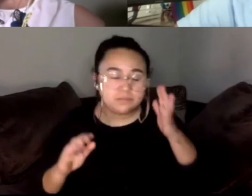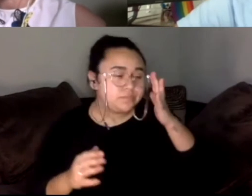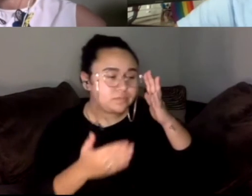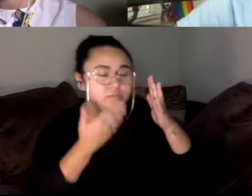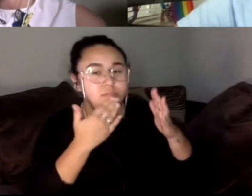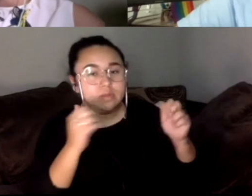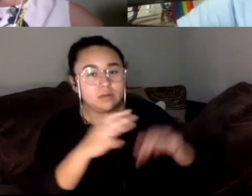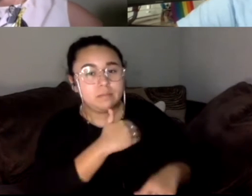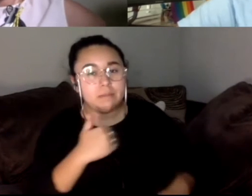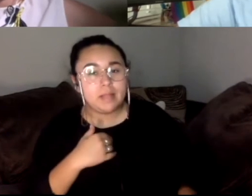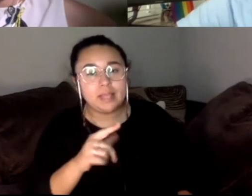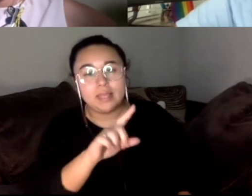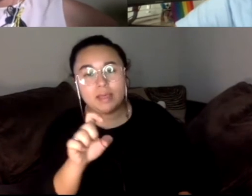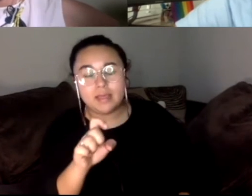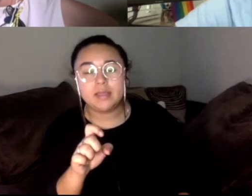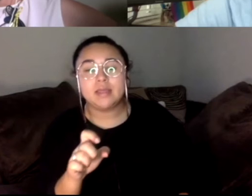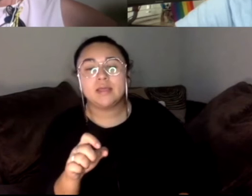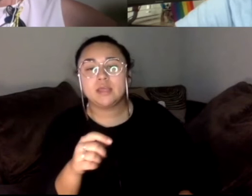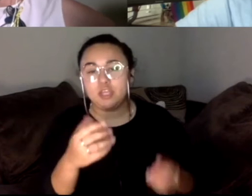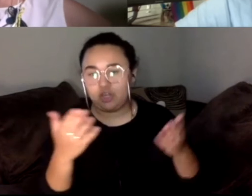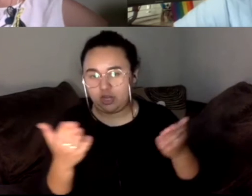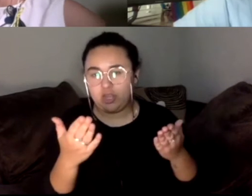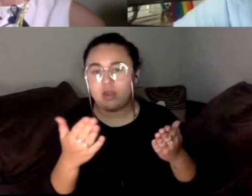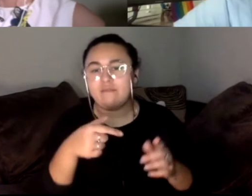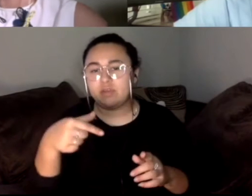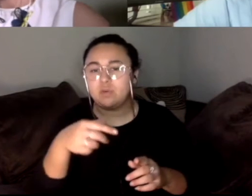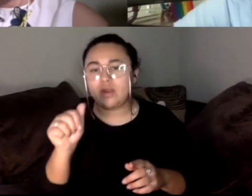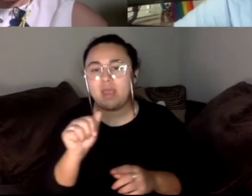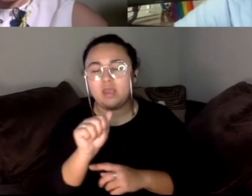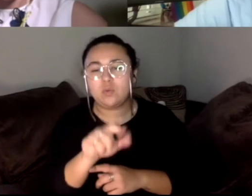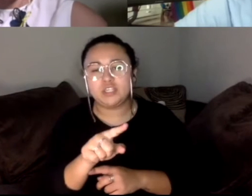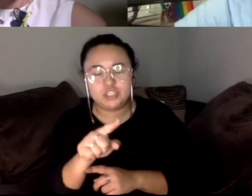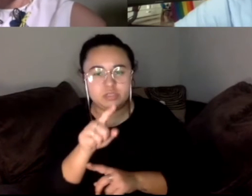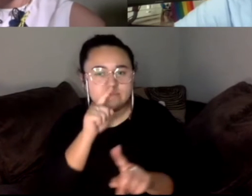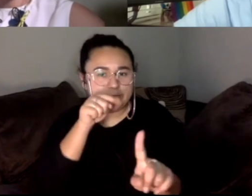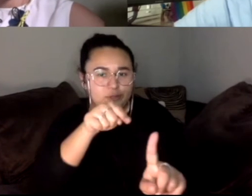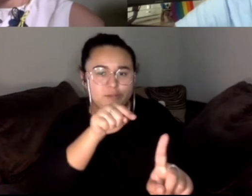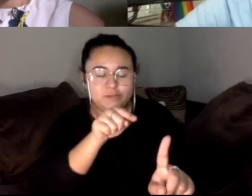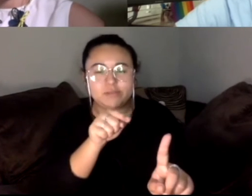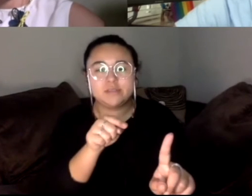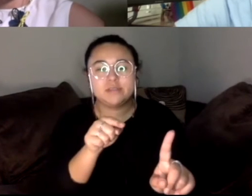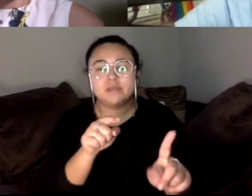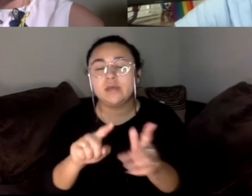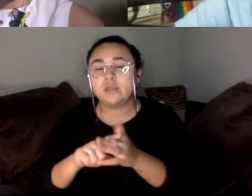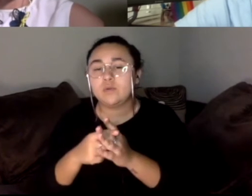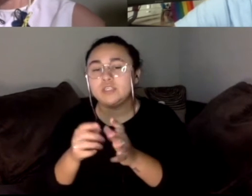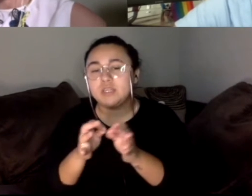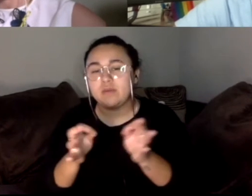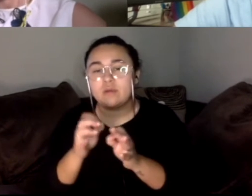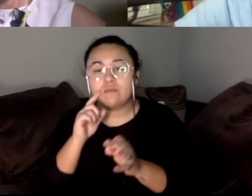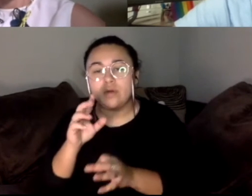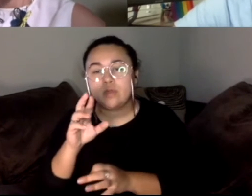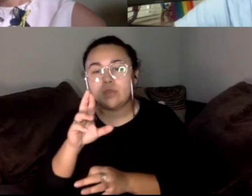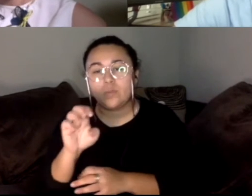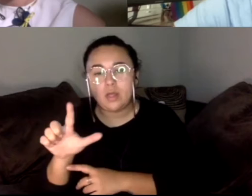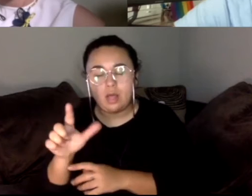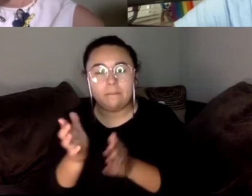have you, there was a question that came in the Q&A that was specific to you. Of course, in the original language of the recall petition, the